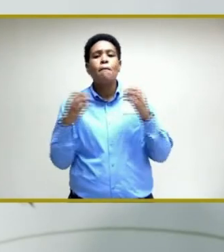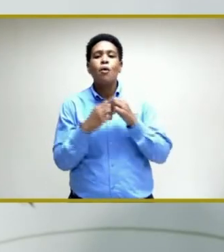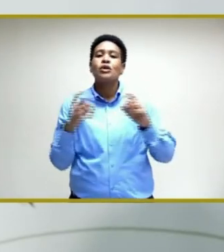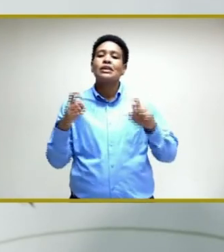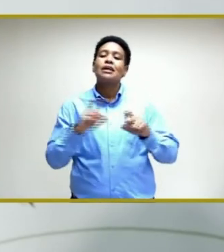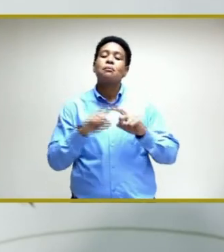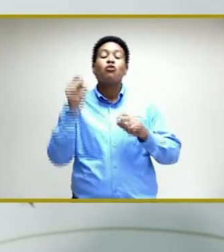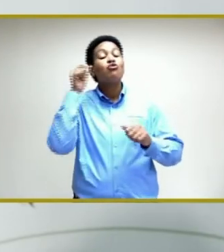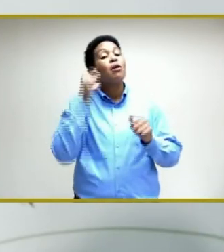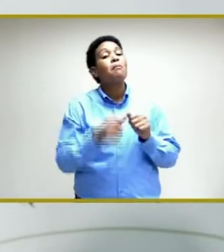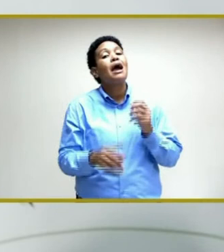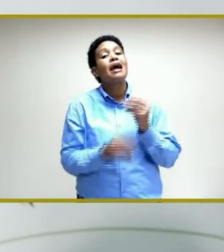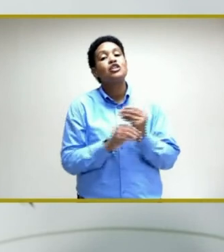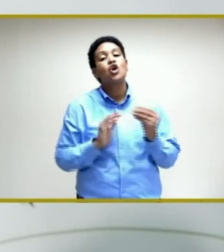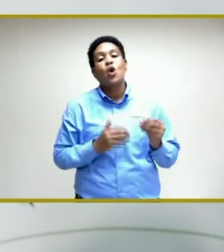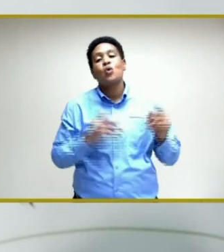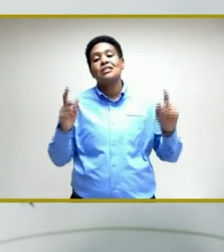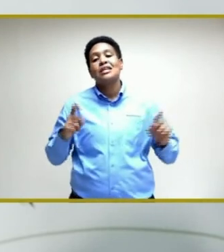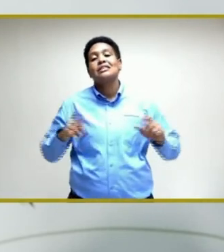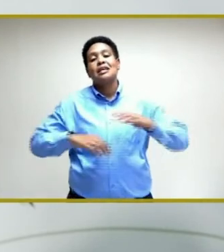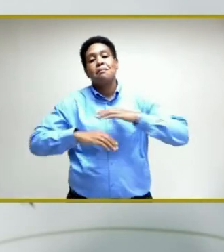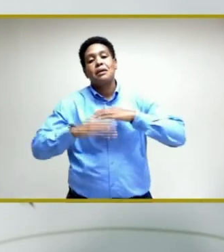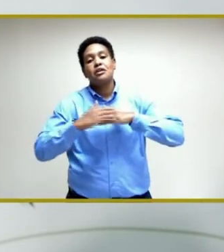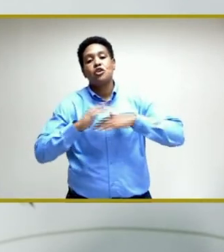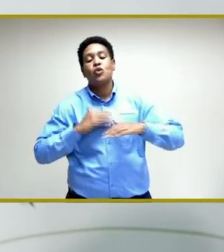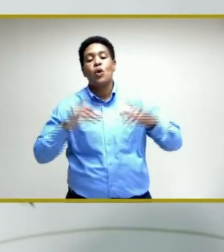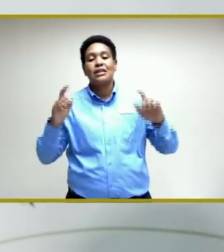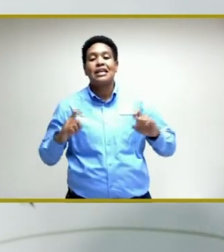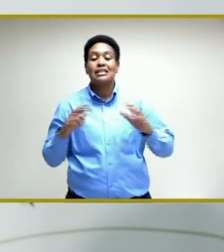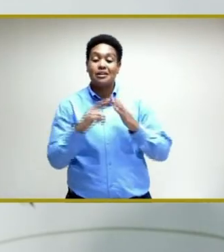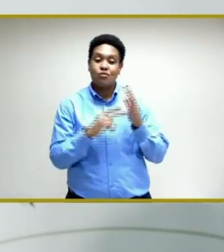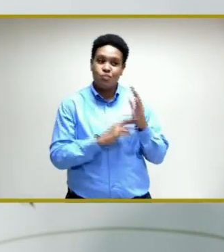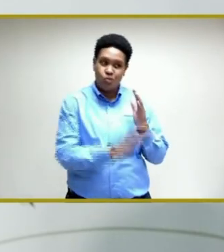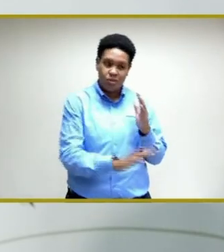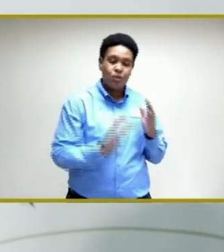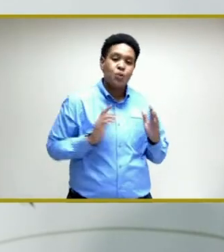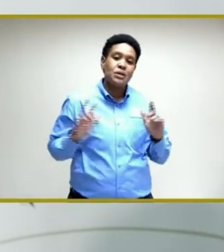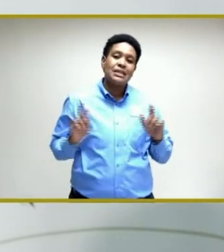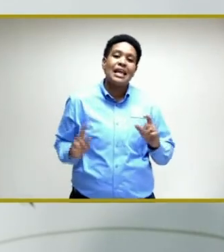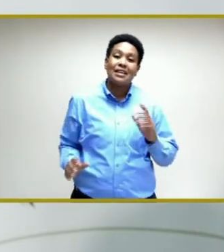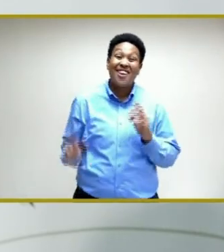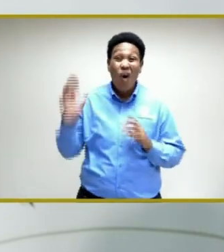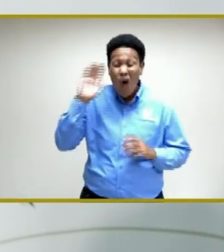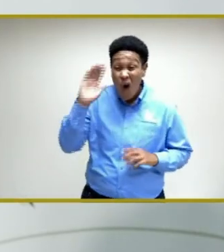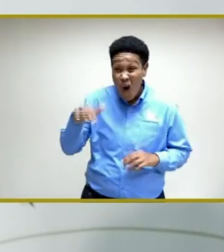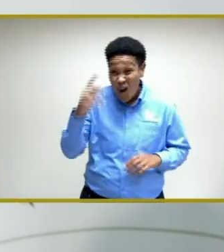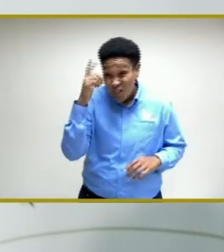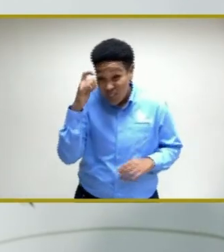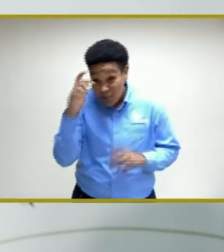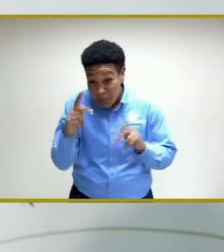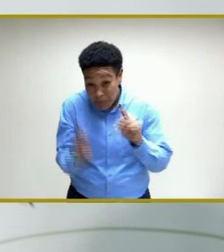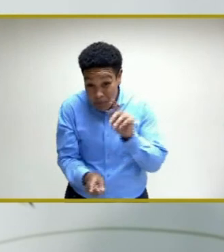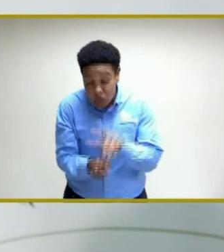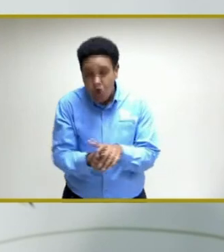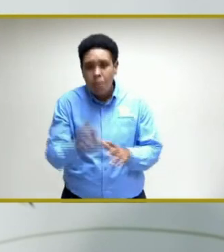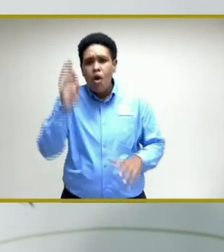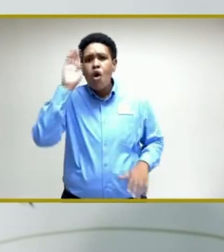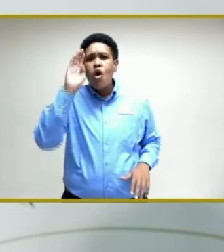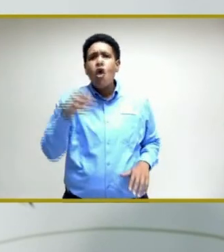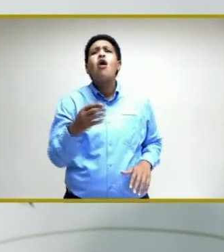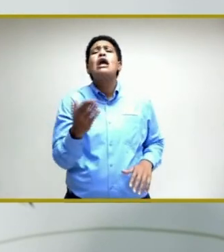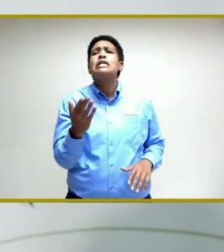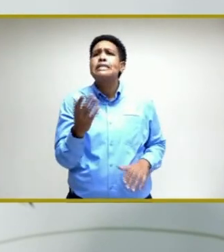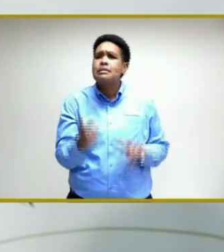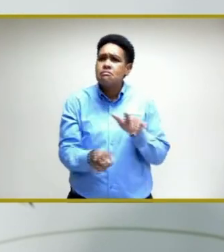remember also that our testing is based on our testing protocols. We test all suspected cases, all cases of